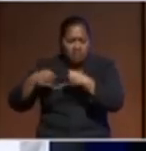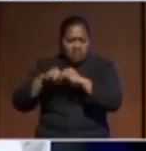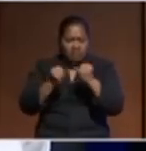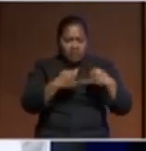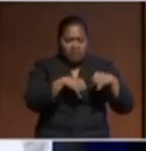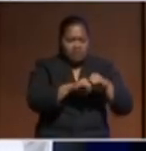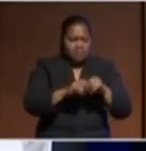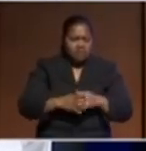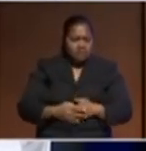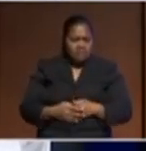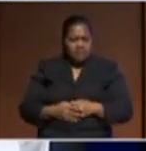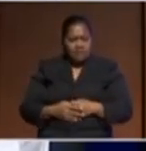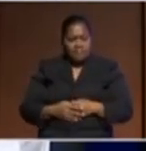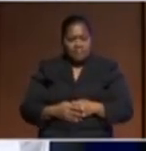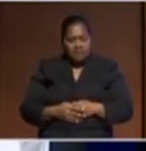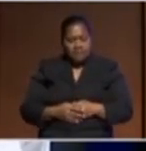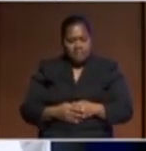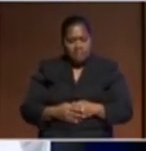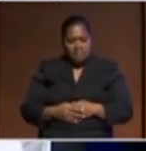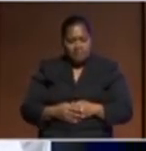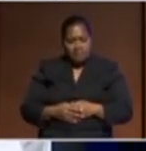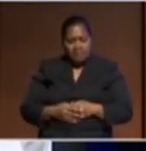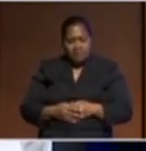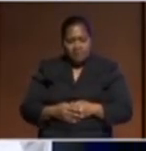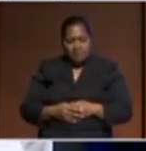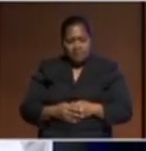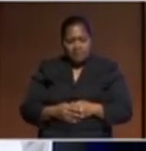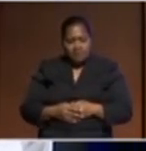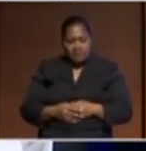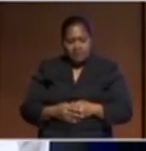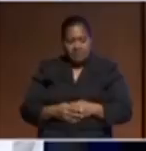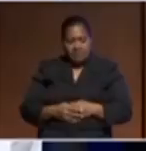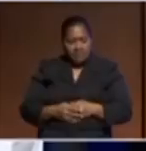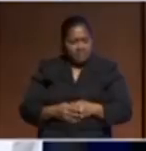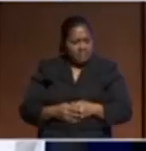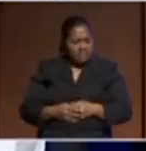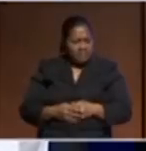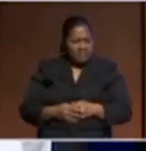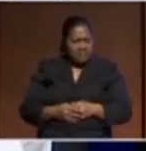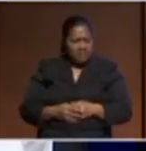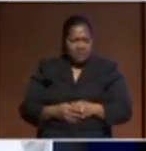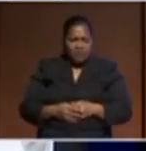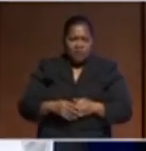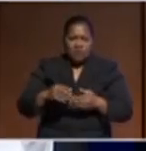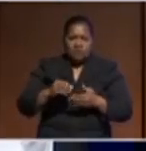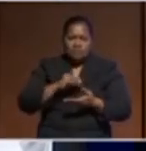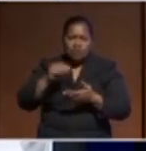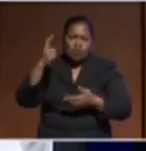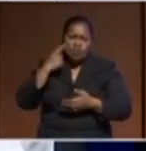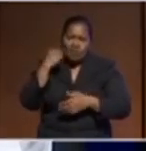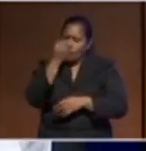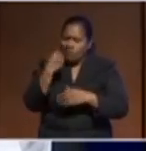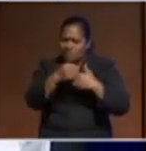of emergency because inundation of salt water into their food security that we have and